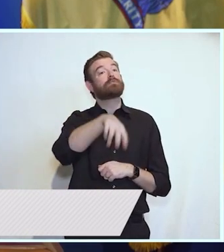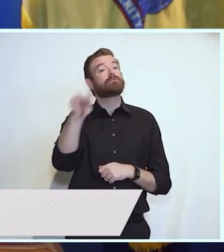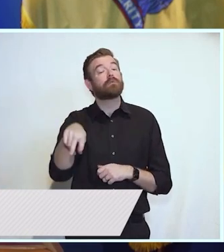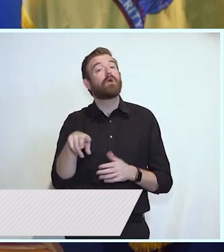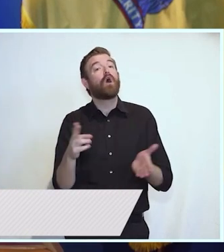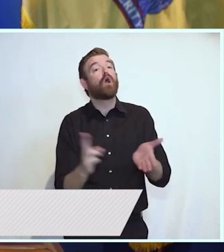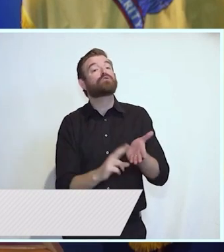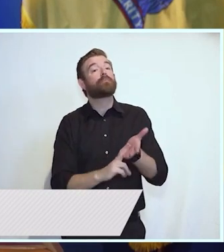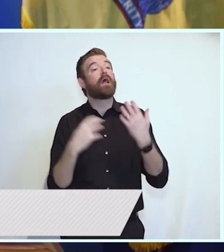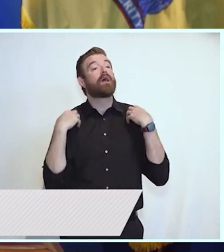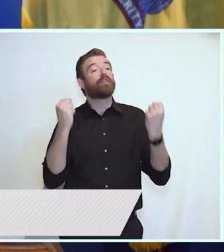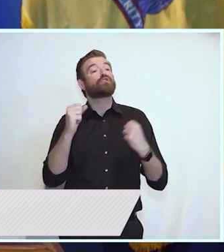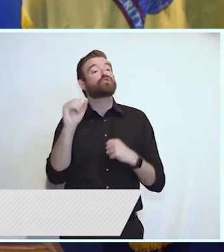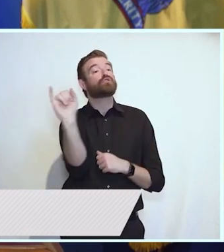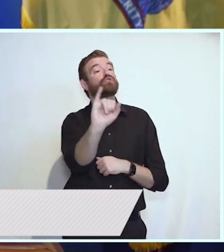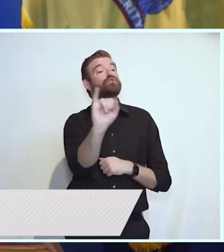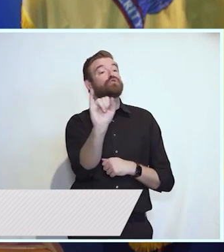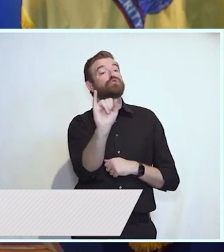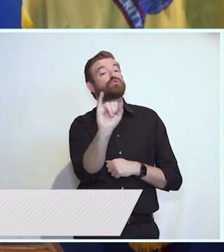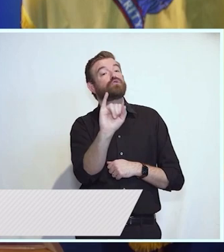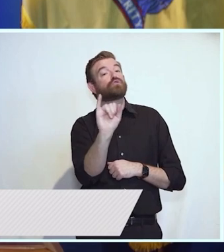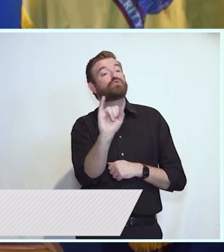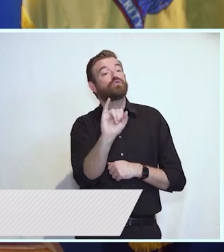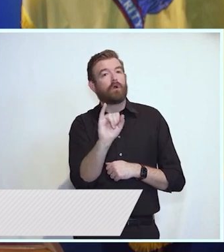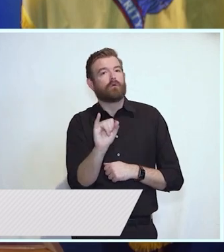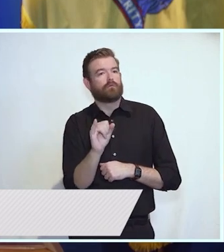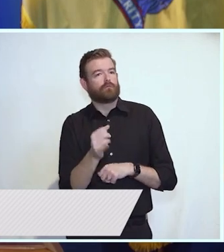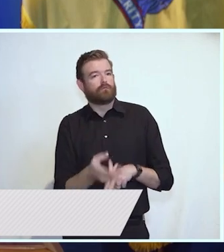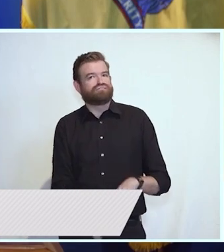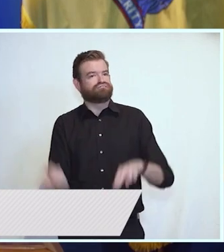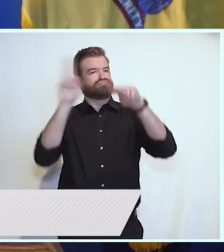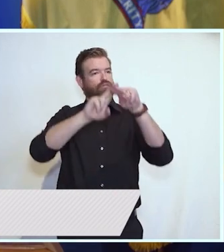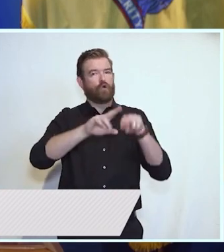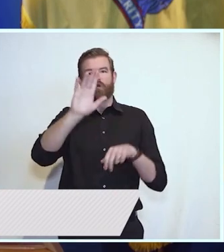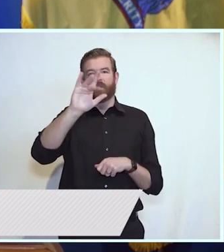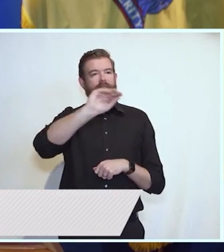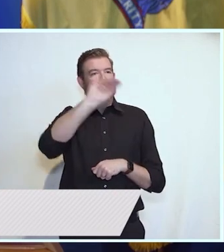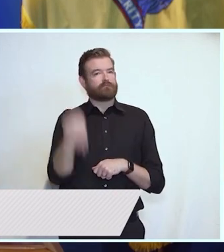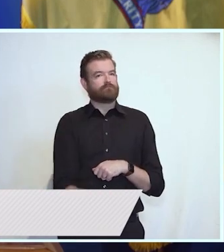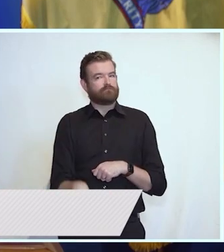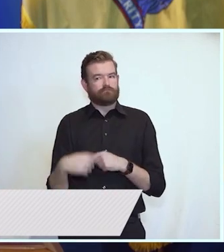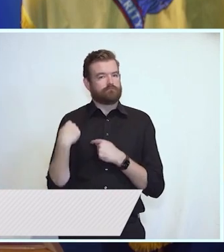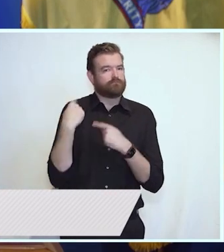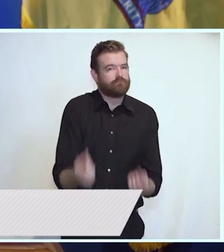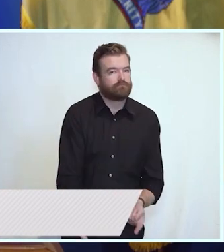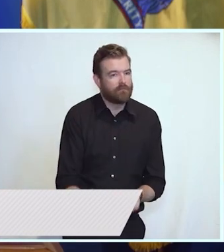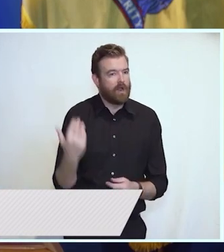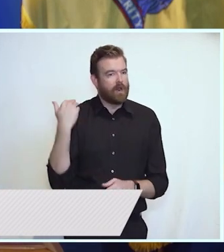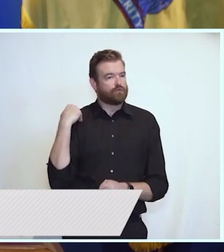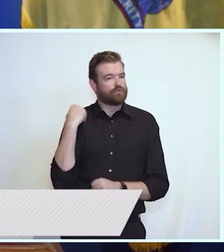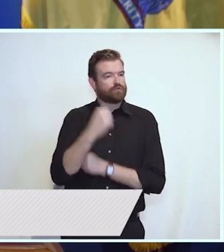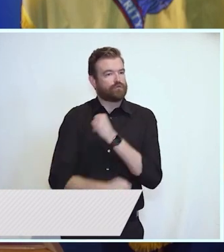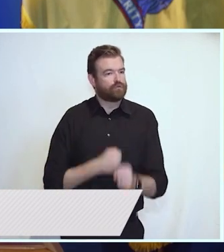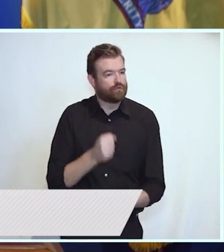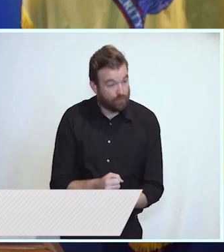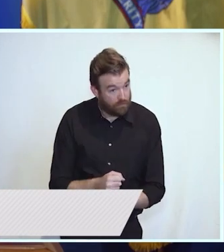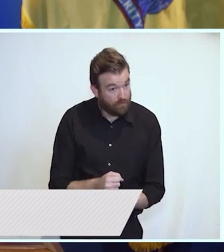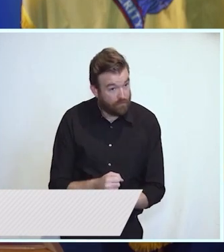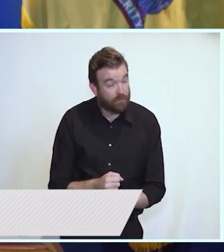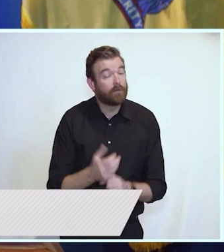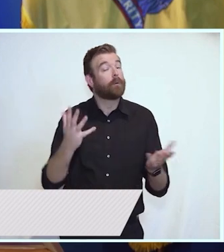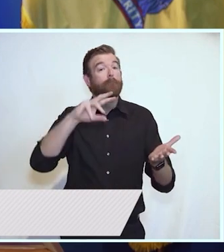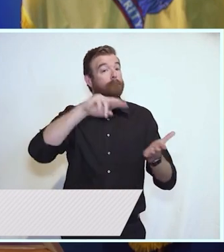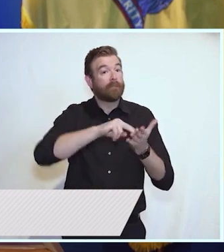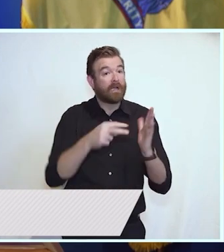in health insurance through our individual marketplace is up 25% over last year. So here's what that means.